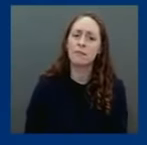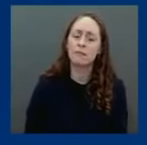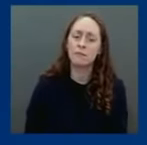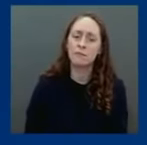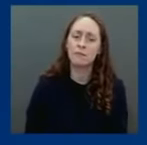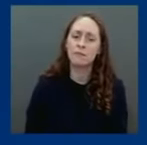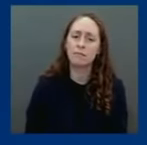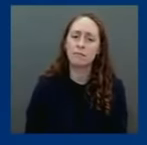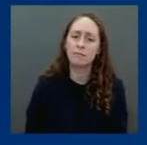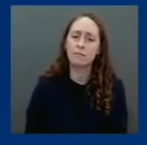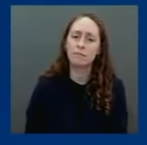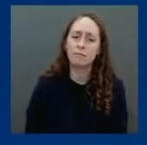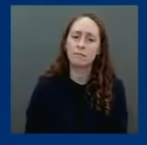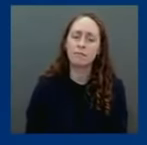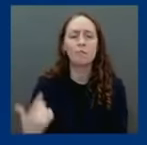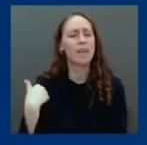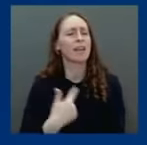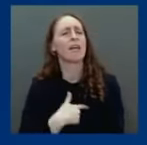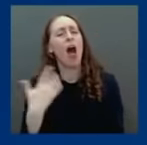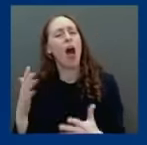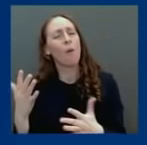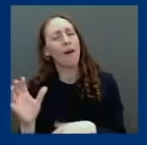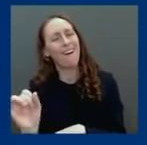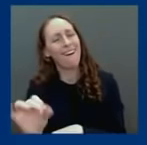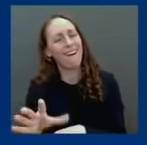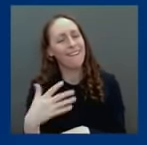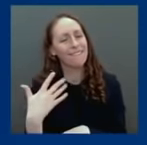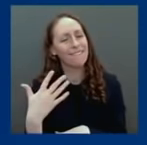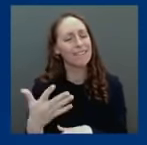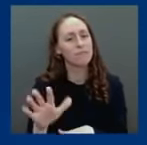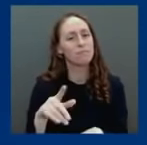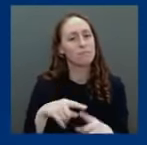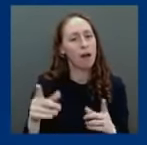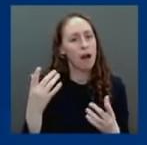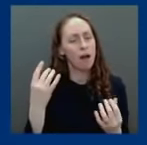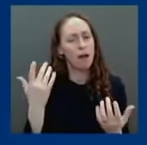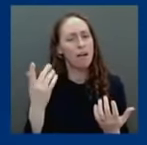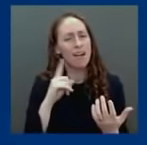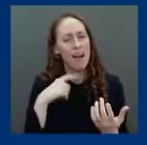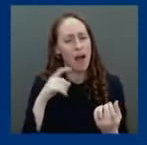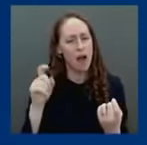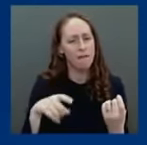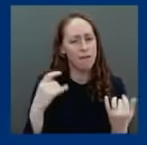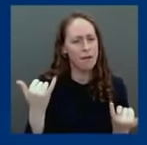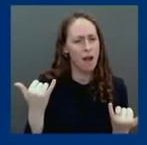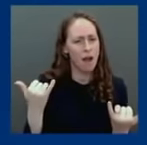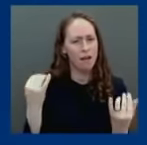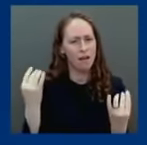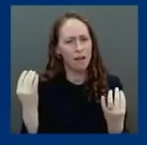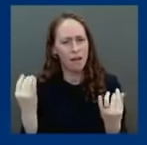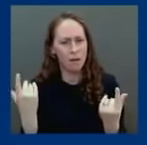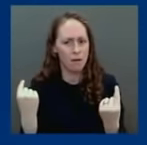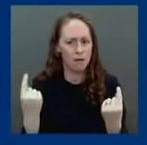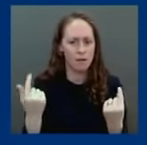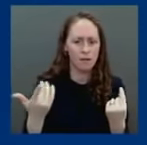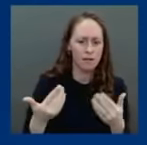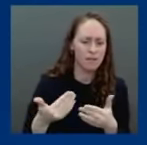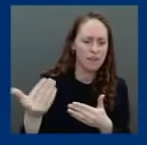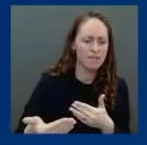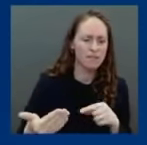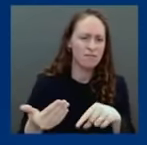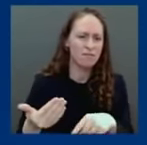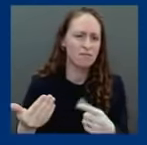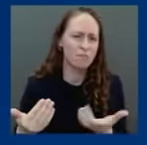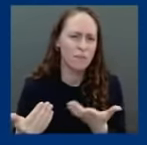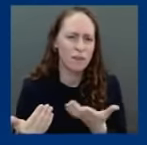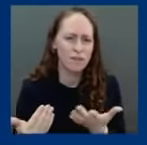stay ahead of the virus. And we are looking at a future where we will likely need funding for treatments and pills. We'll